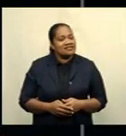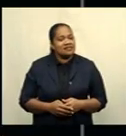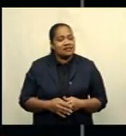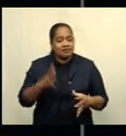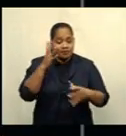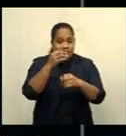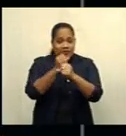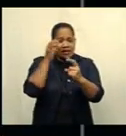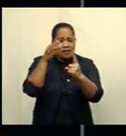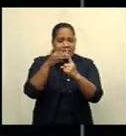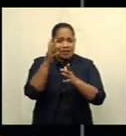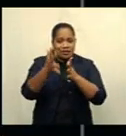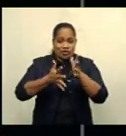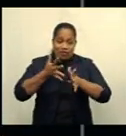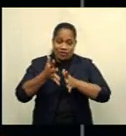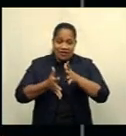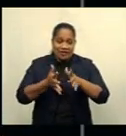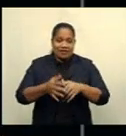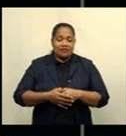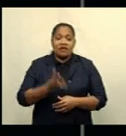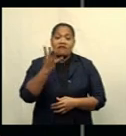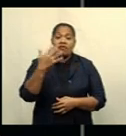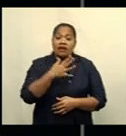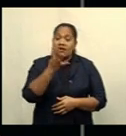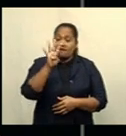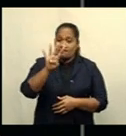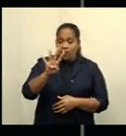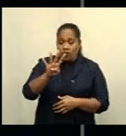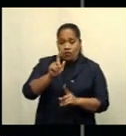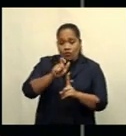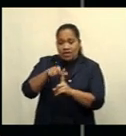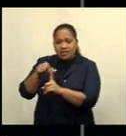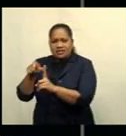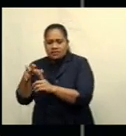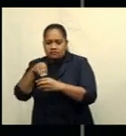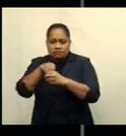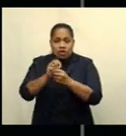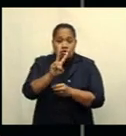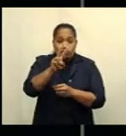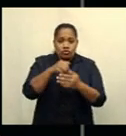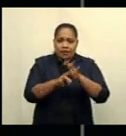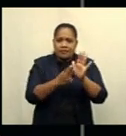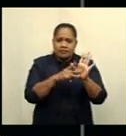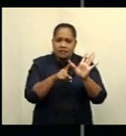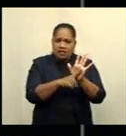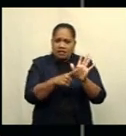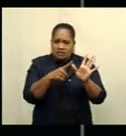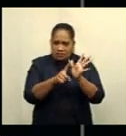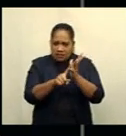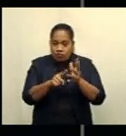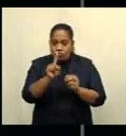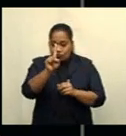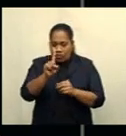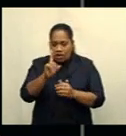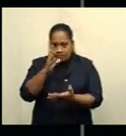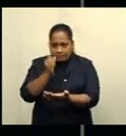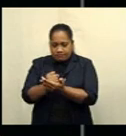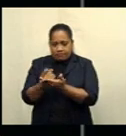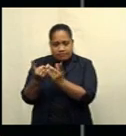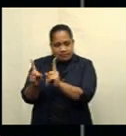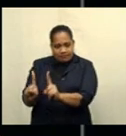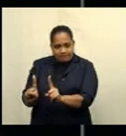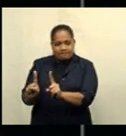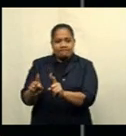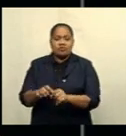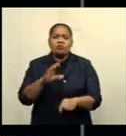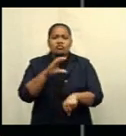Recapping our main stories 404 cases including two in Malau with one confirmed death. Police say they